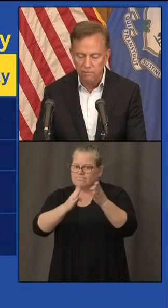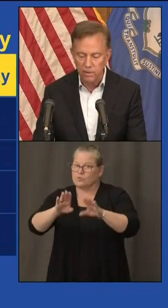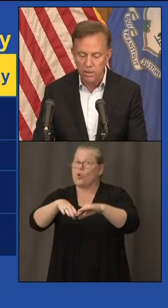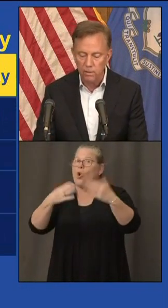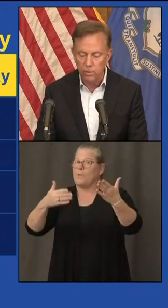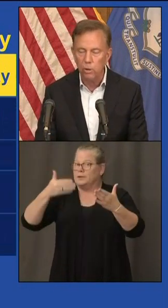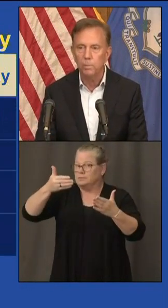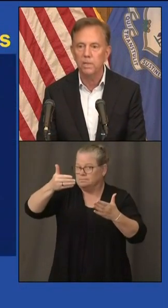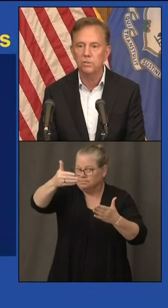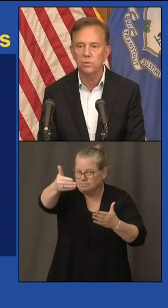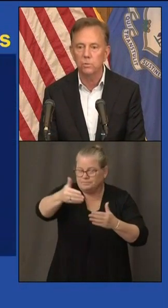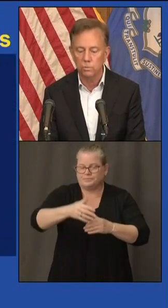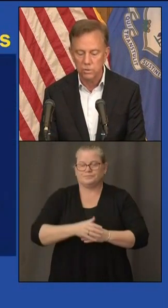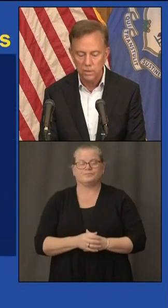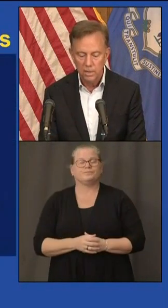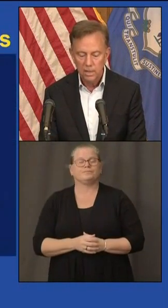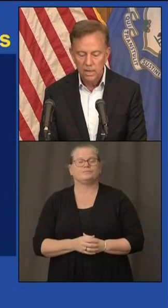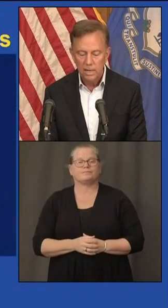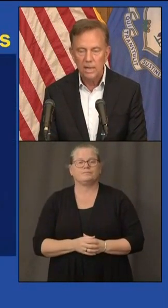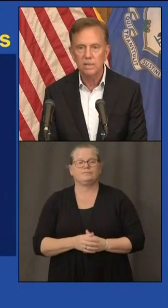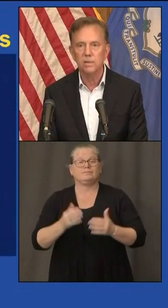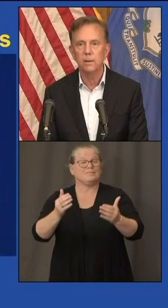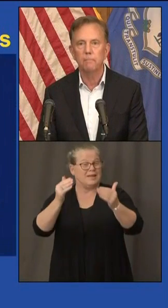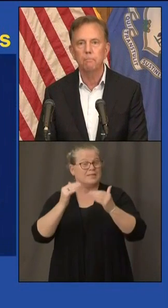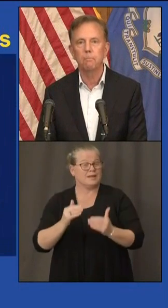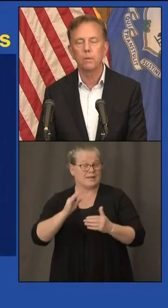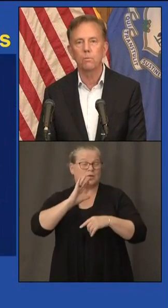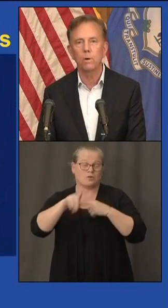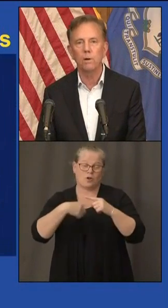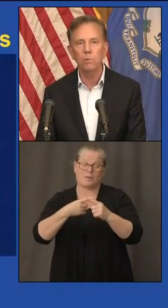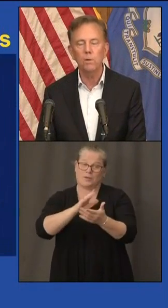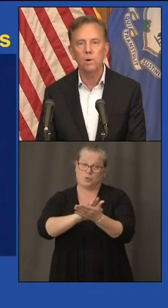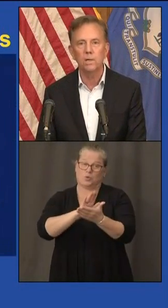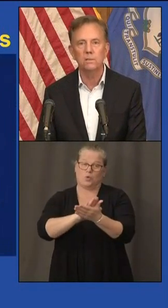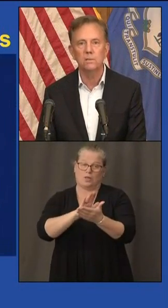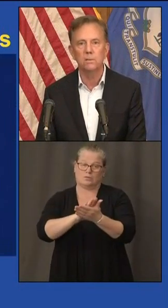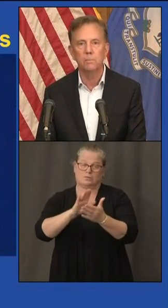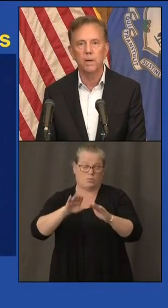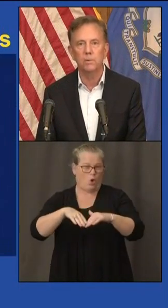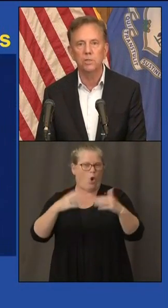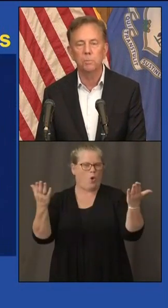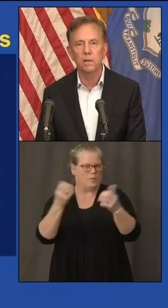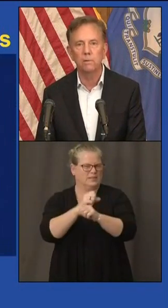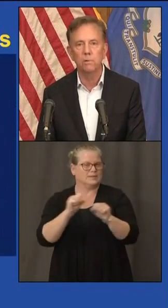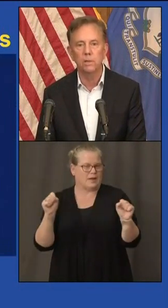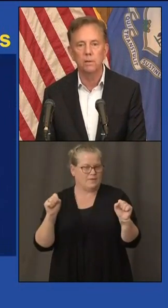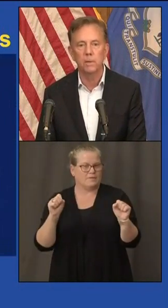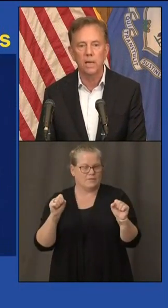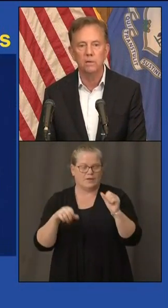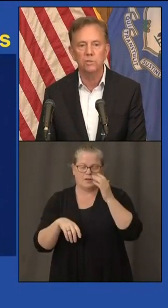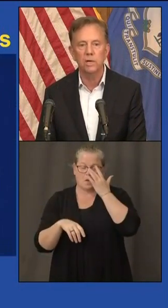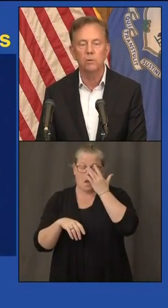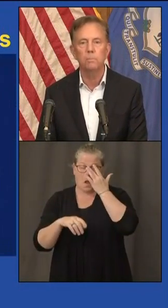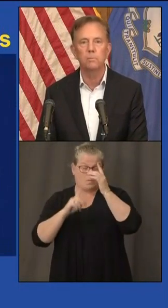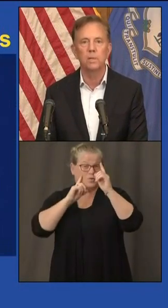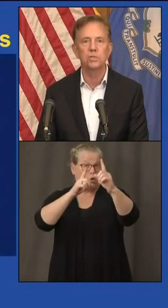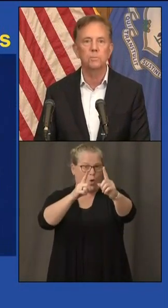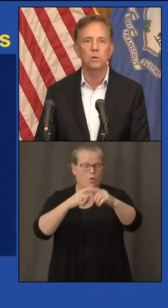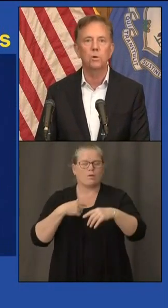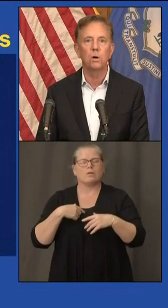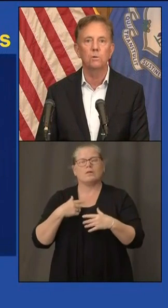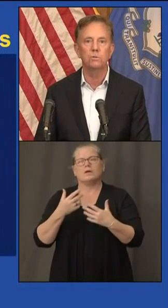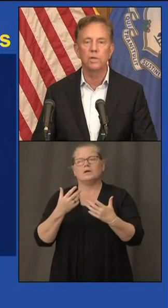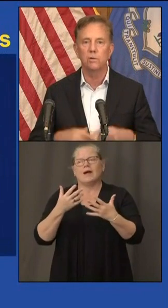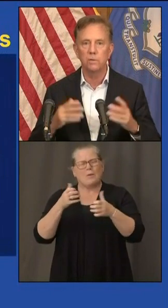is the safely uh reopening the schools and um what i really wanted to be able to explain with uh miguel's help and